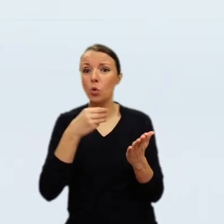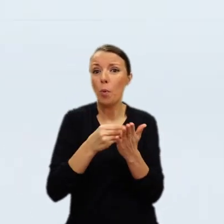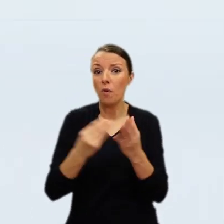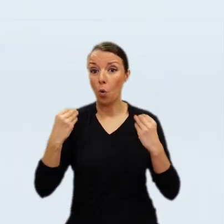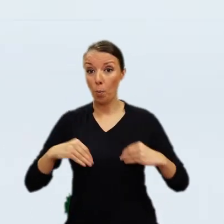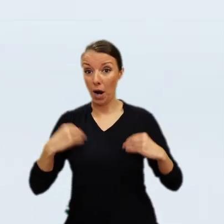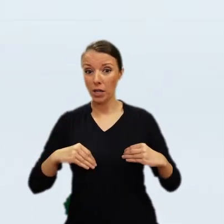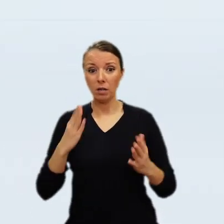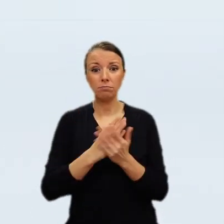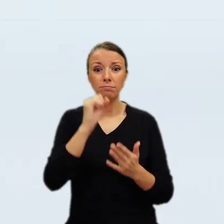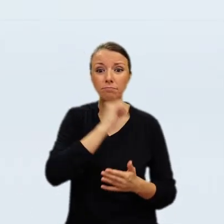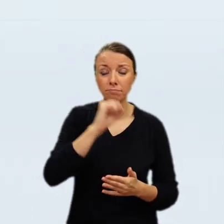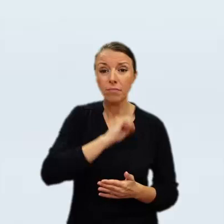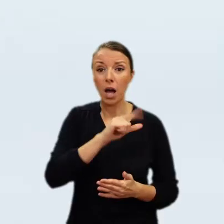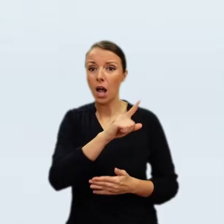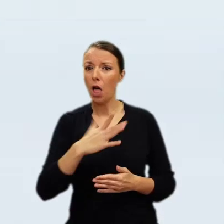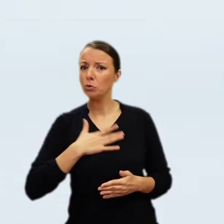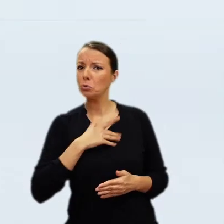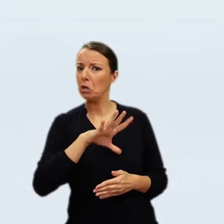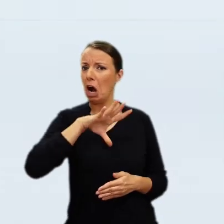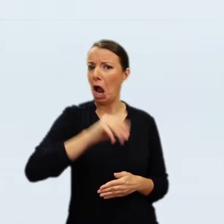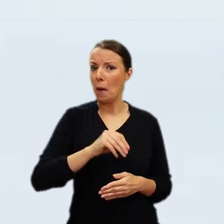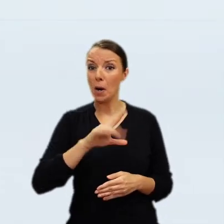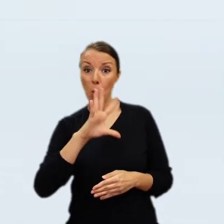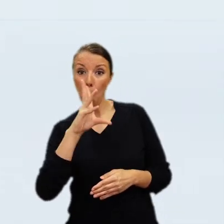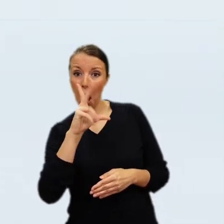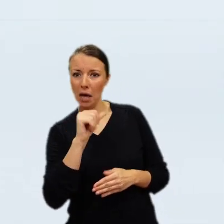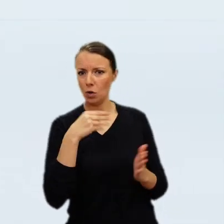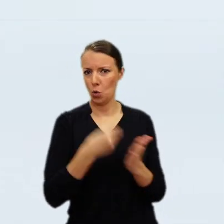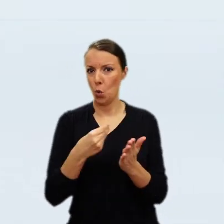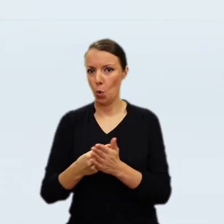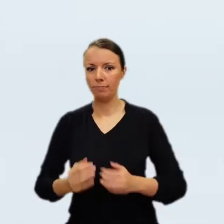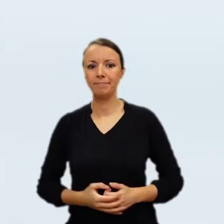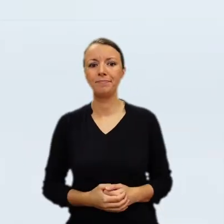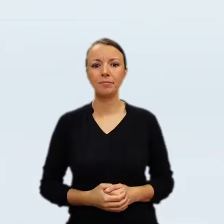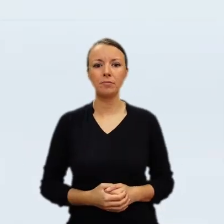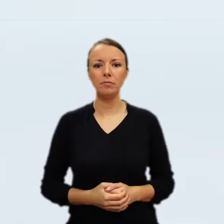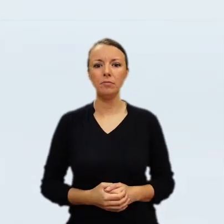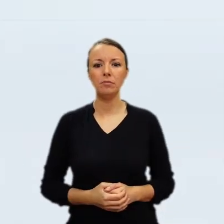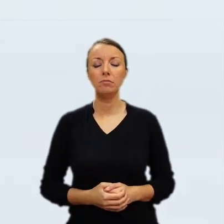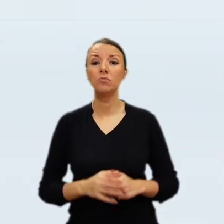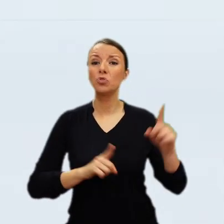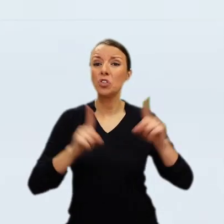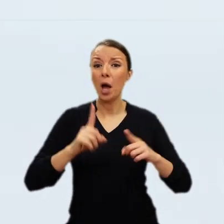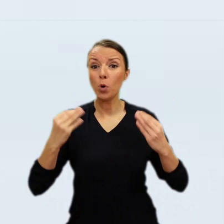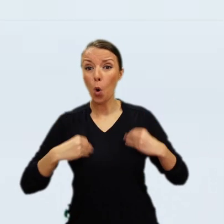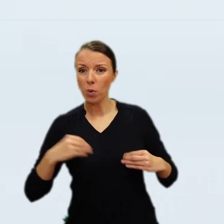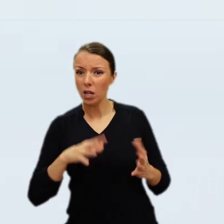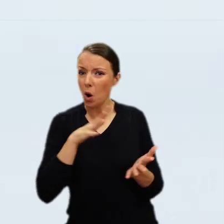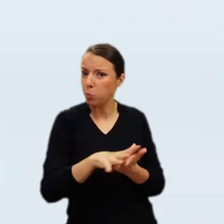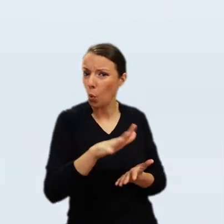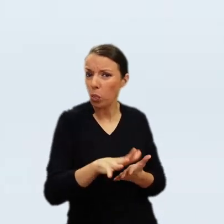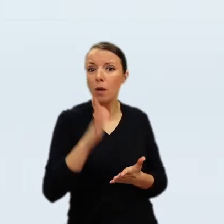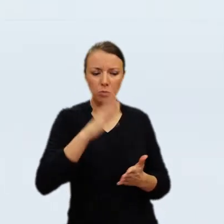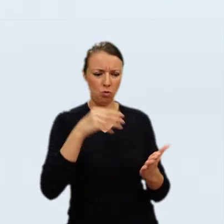picturesque. Even though at times they were downright dirty, he hung them on the walls of his studio, among the beautiful curiosities which he